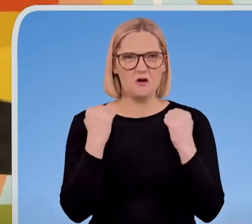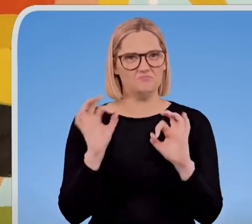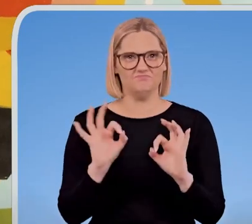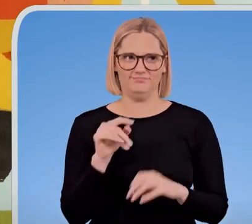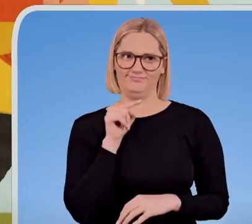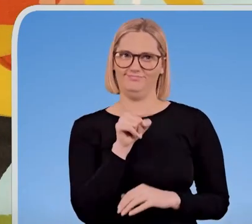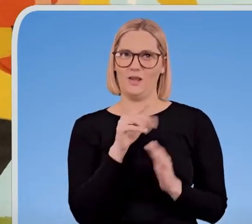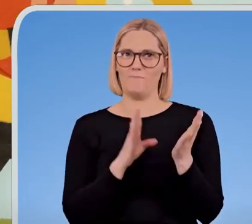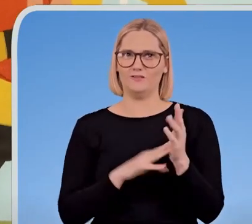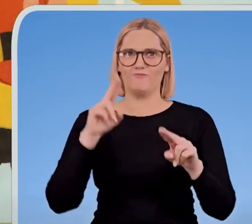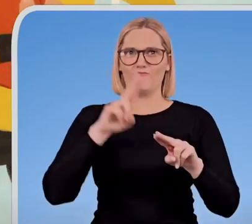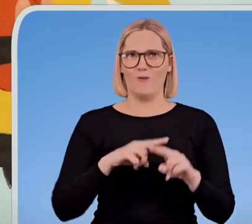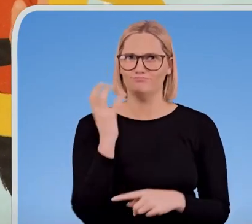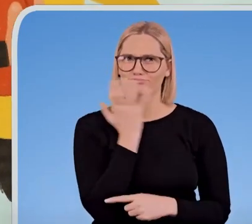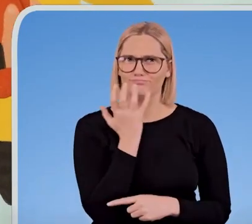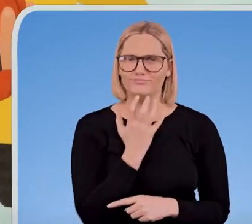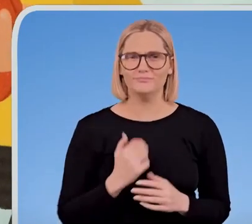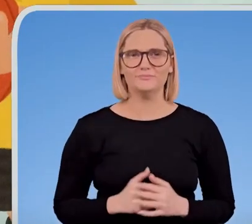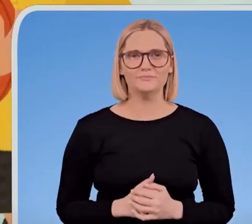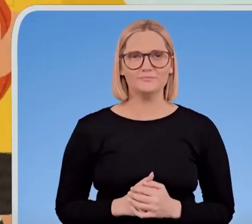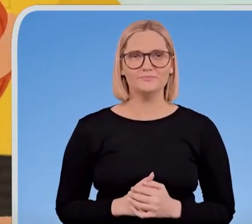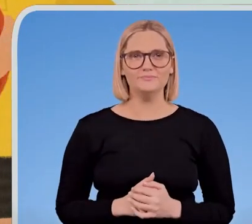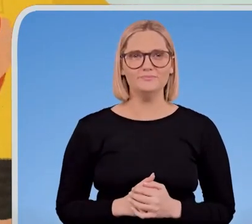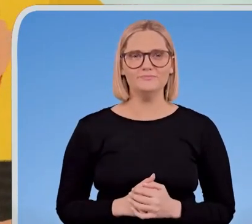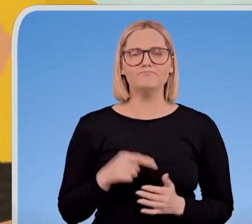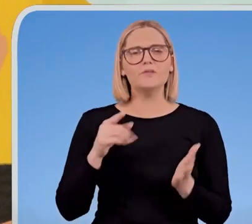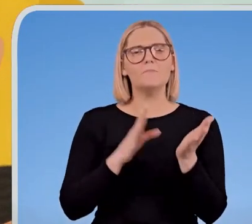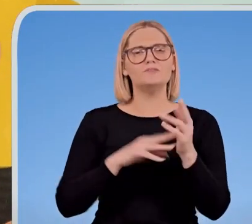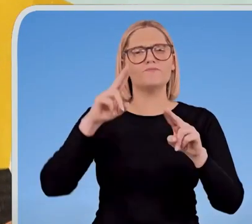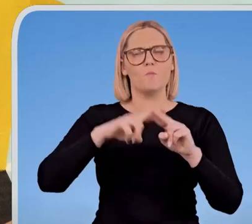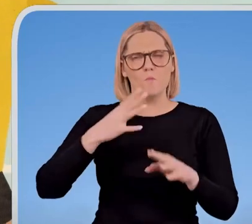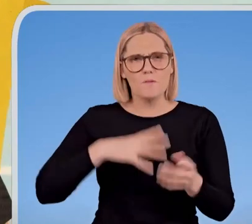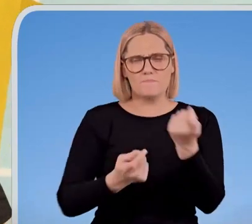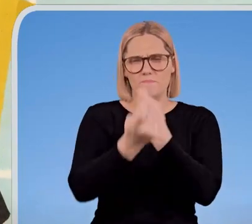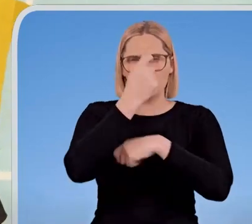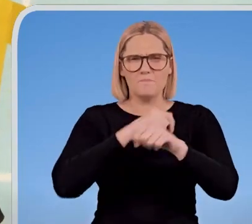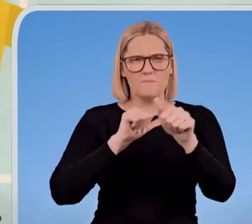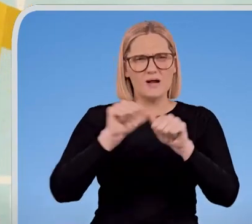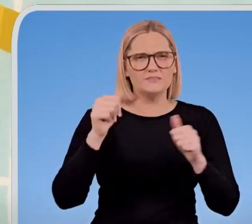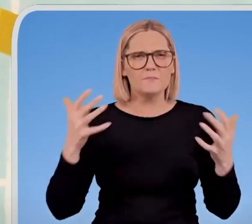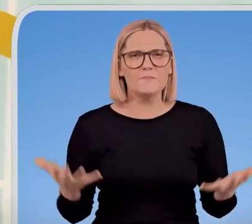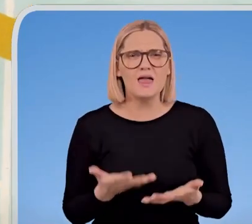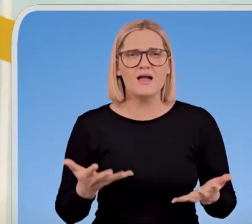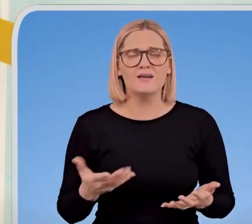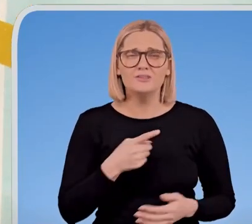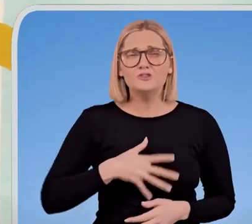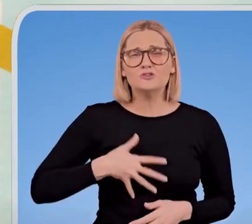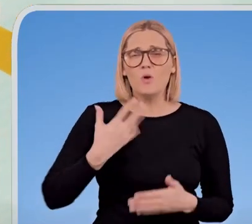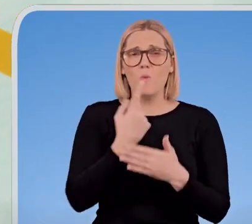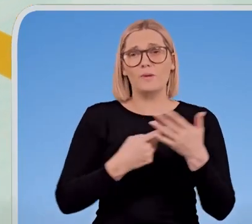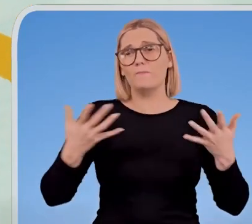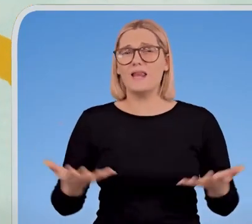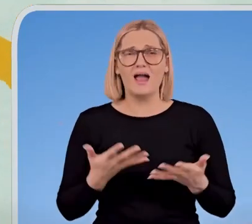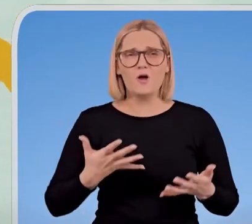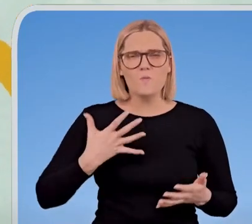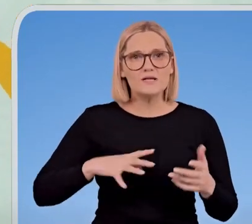When Matt decided to do something, he planned to be the very best. He didn't just want to be a player. He